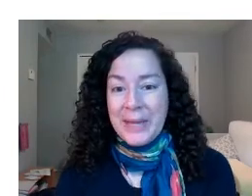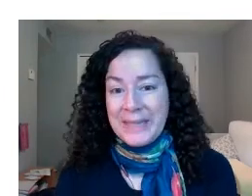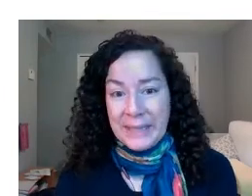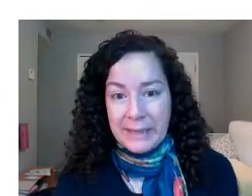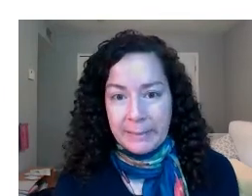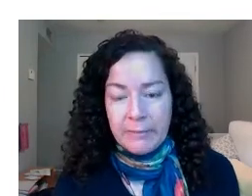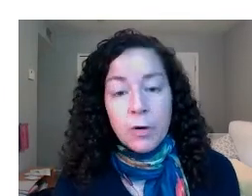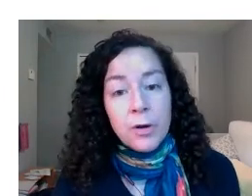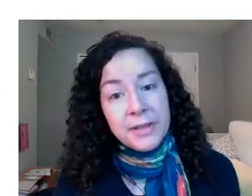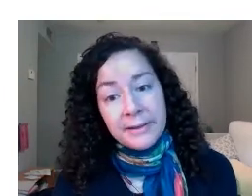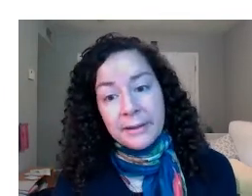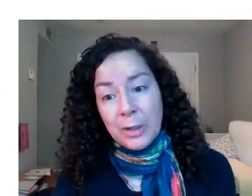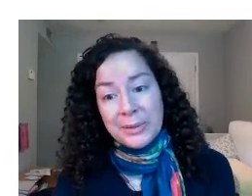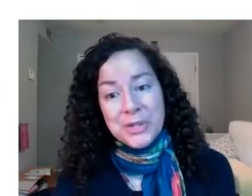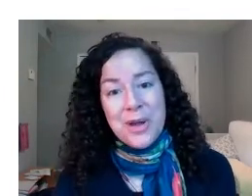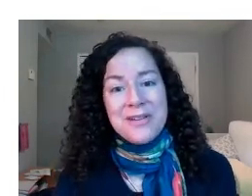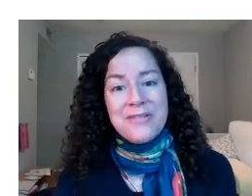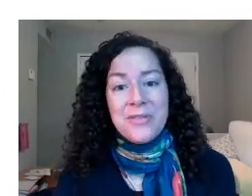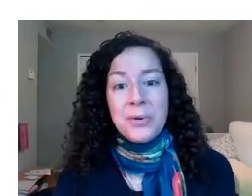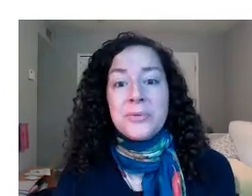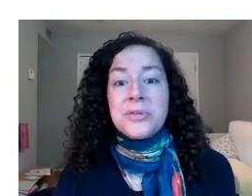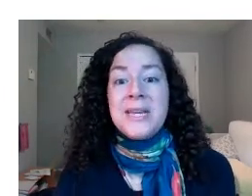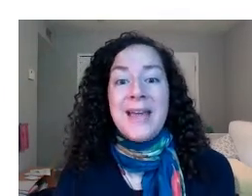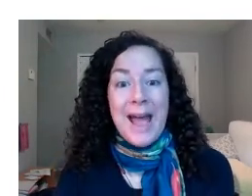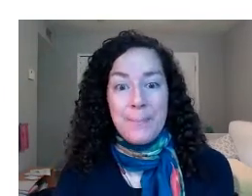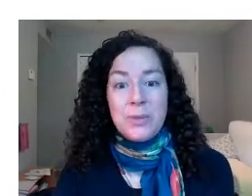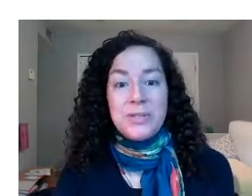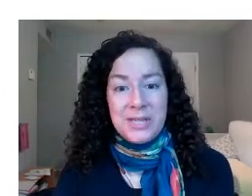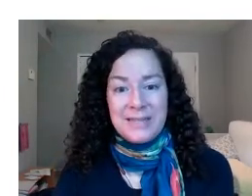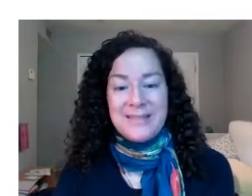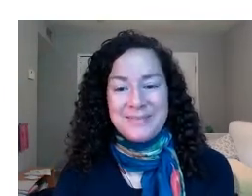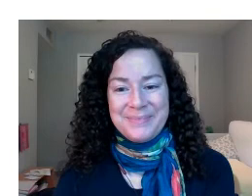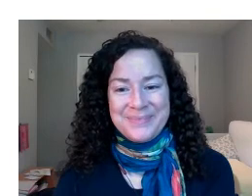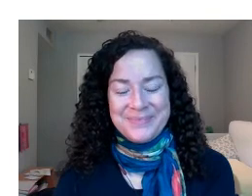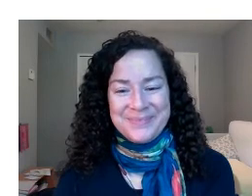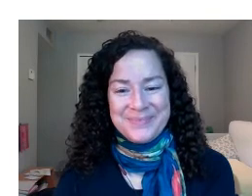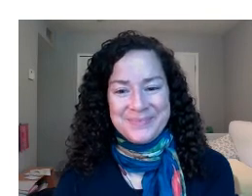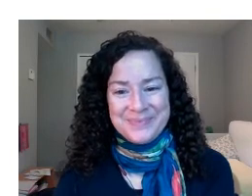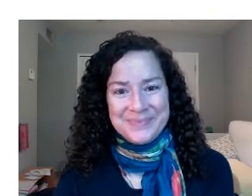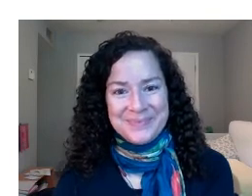We had seen these before. This is a closer shot of those apple seeds.